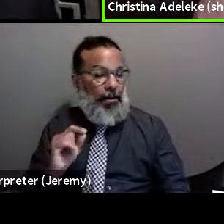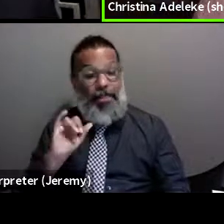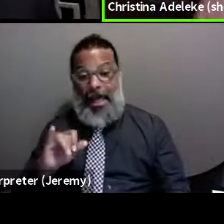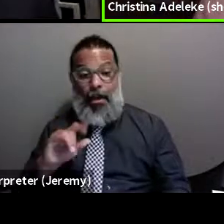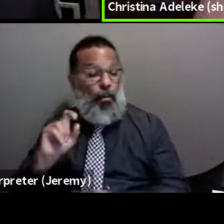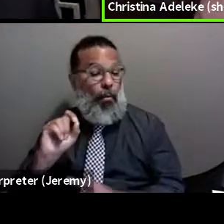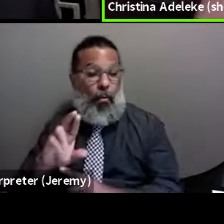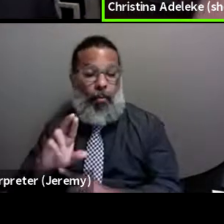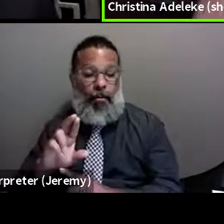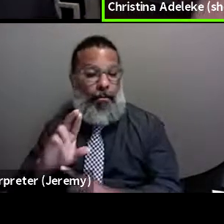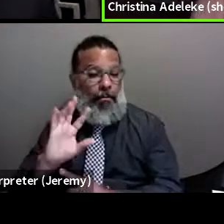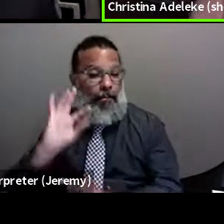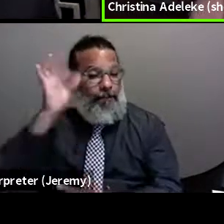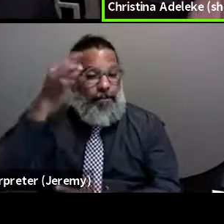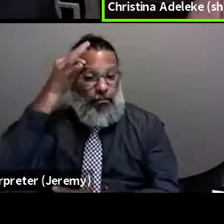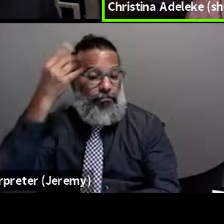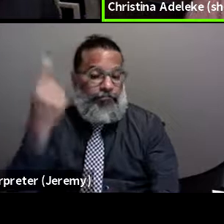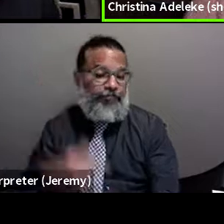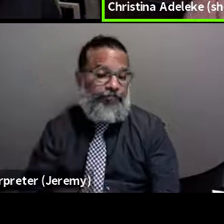efforts.